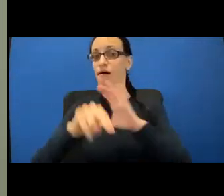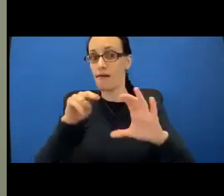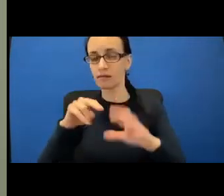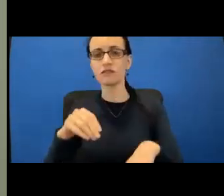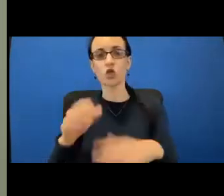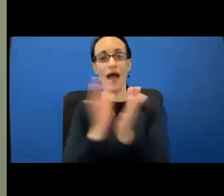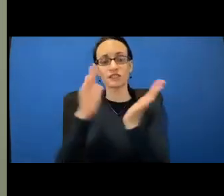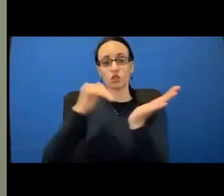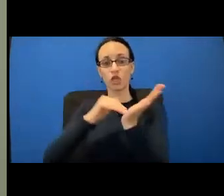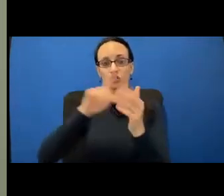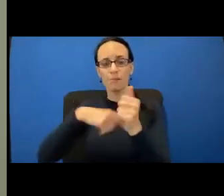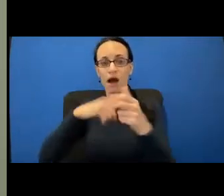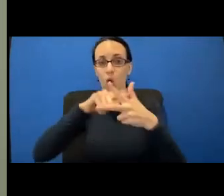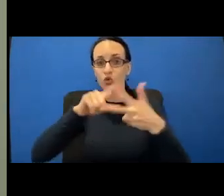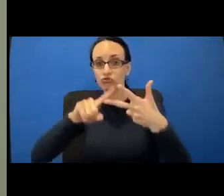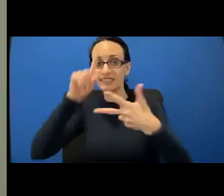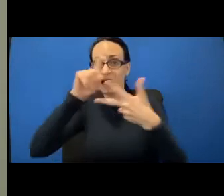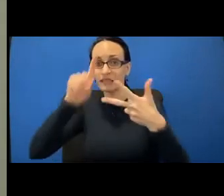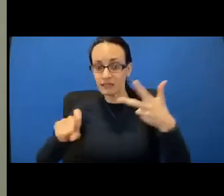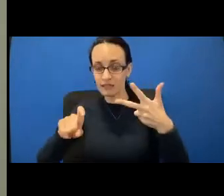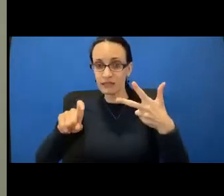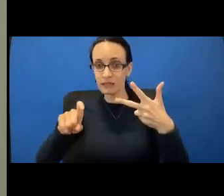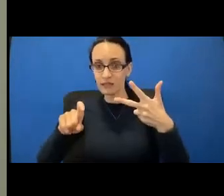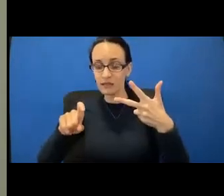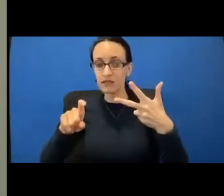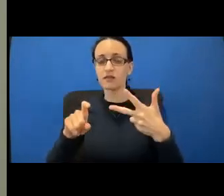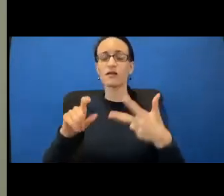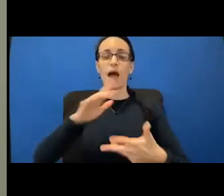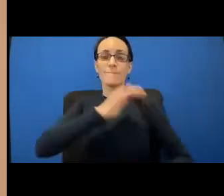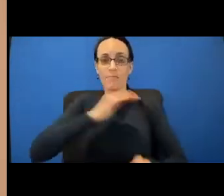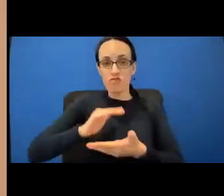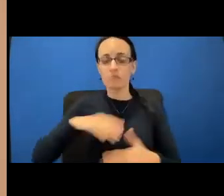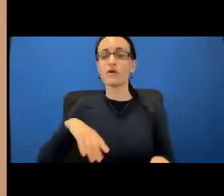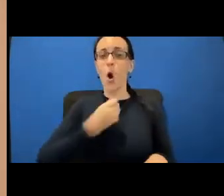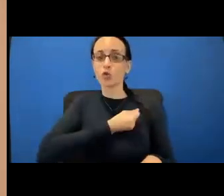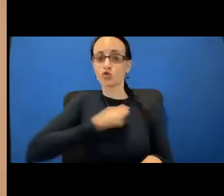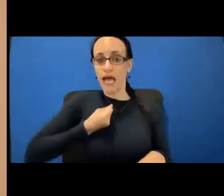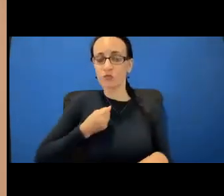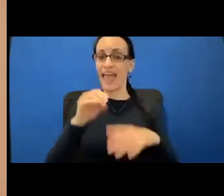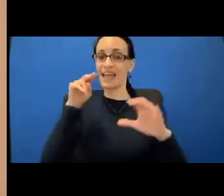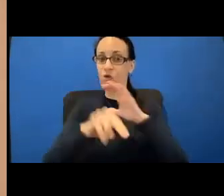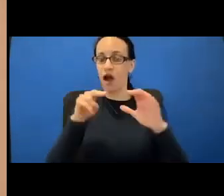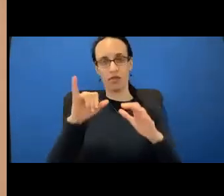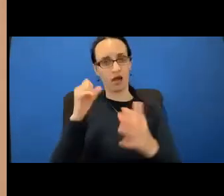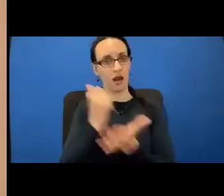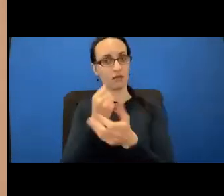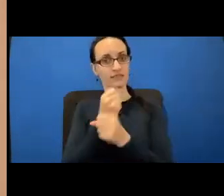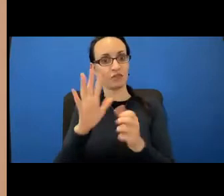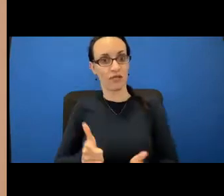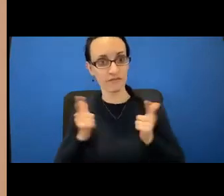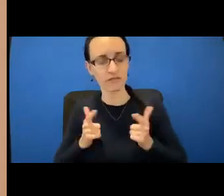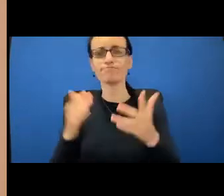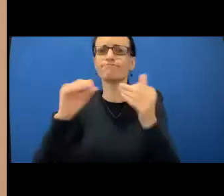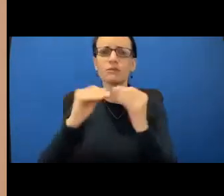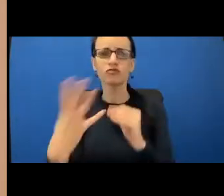about these essential tests in addition to your mammogram could save your life. Number four, how often should I get screened and what